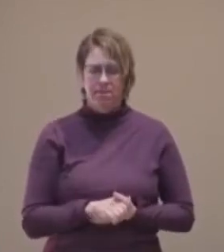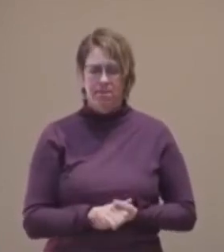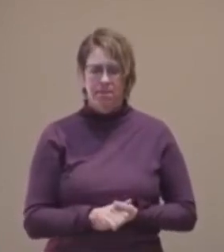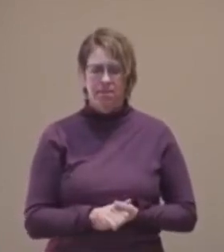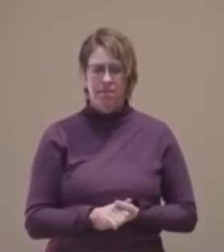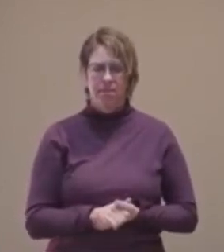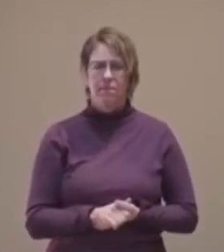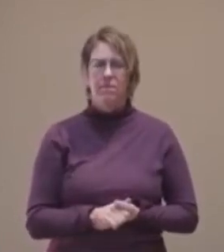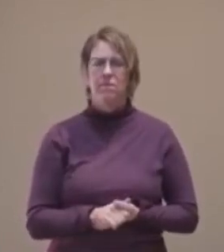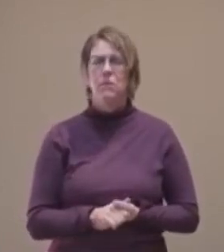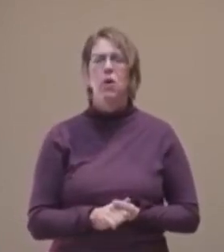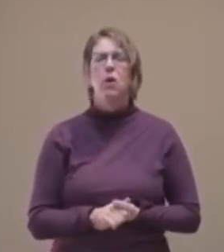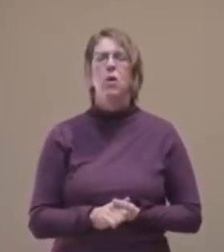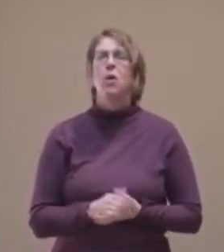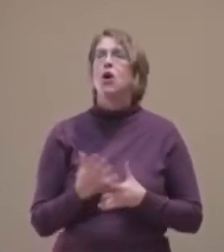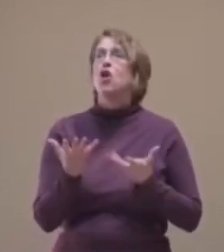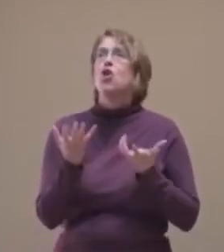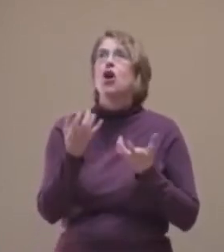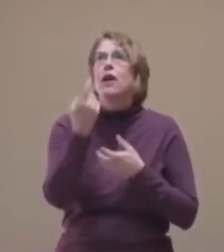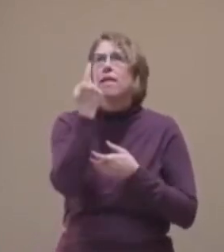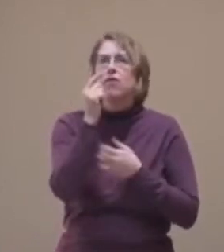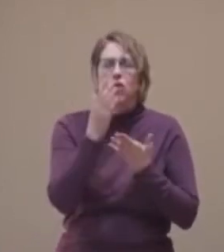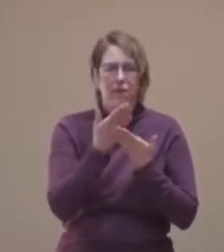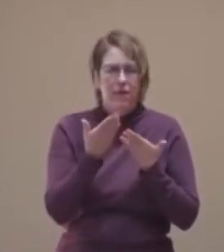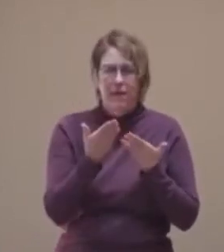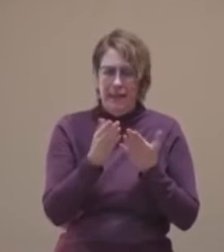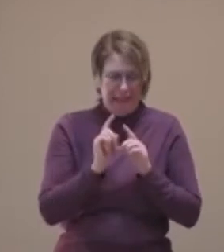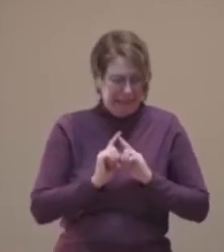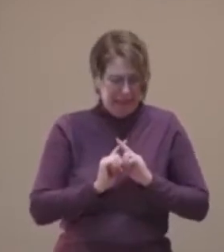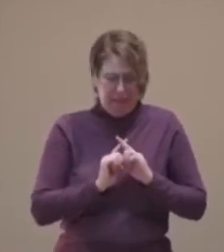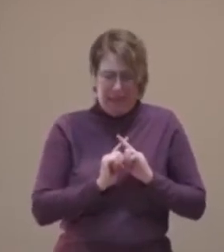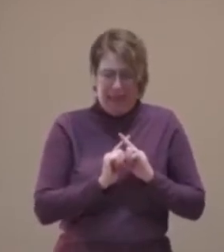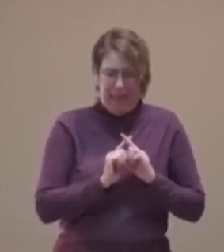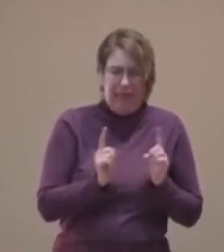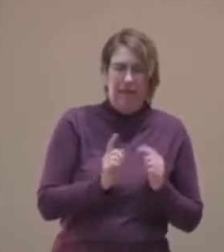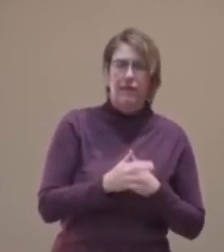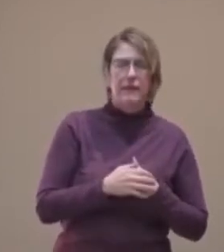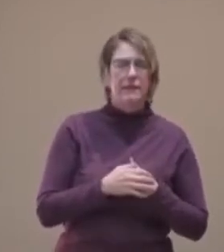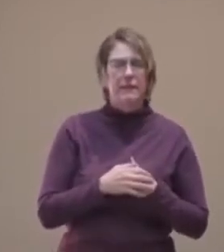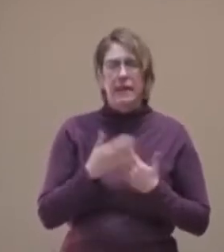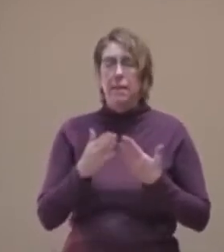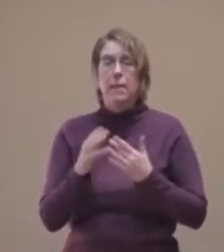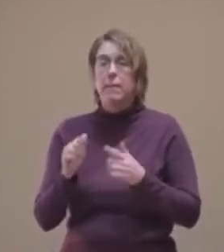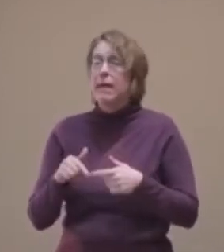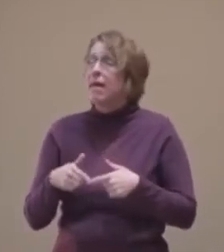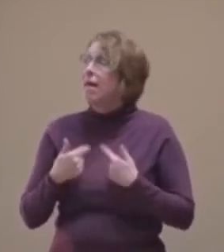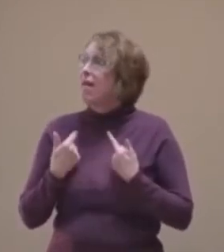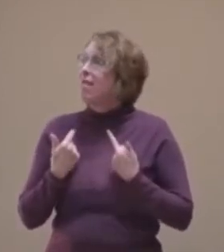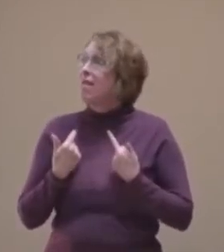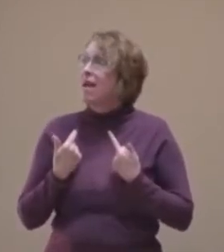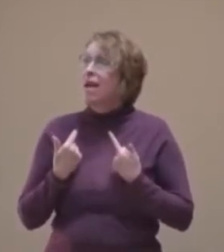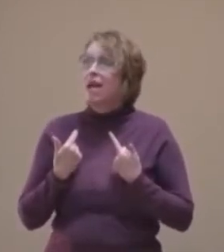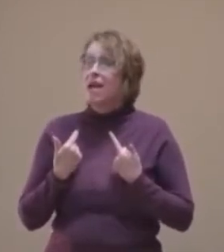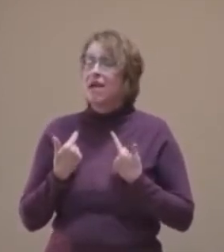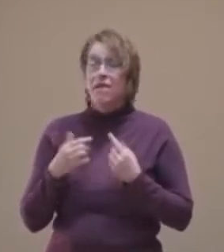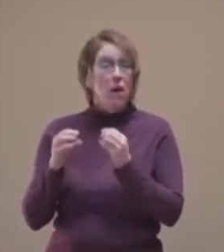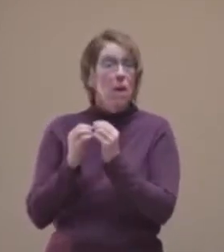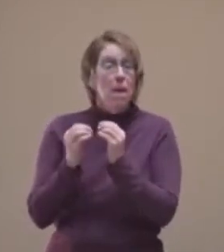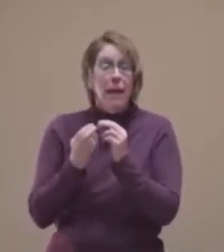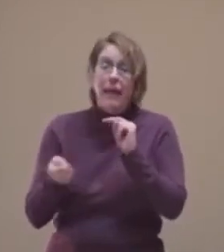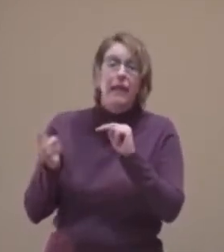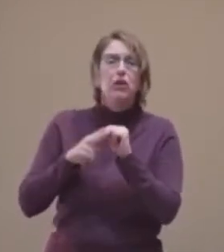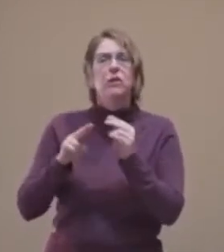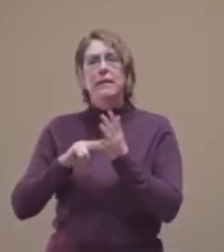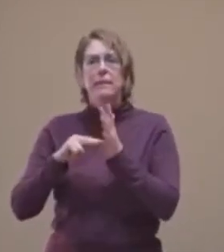Longing for things to be different in some way? Longing for a life filled with more meaning or purpose?